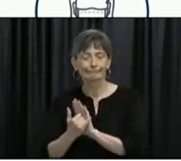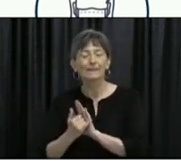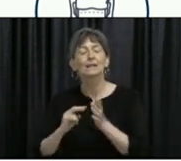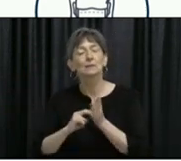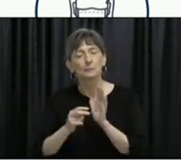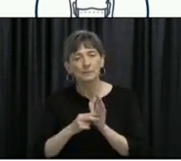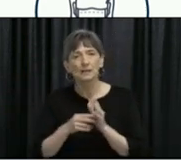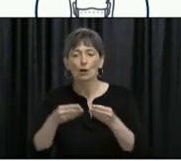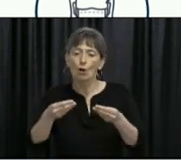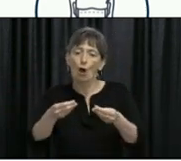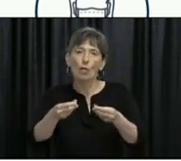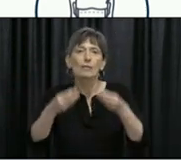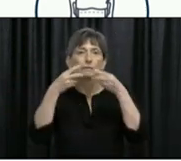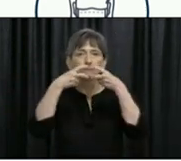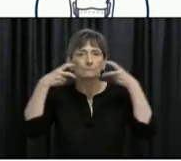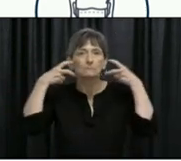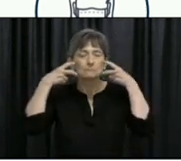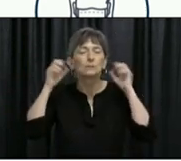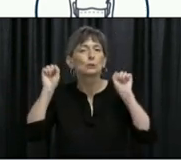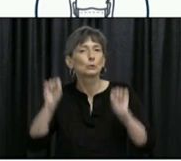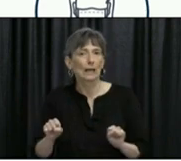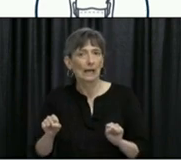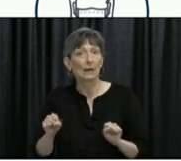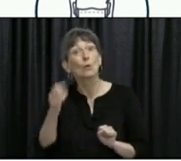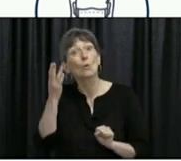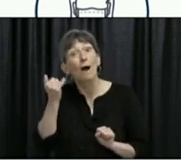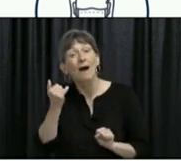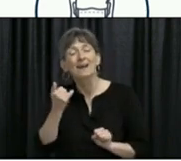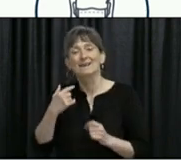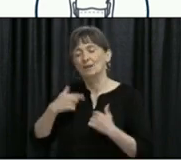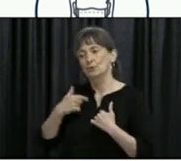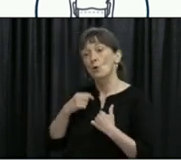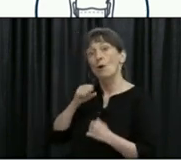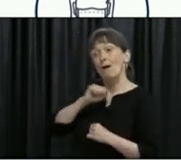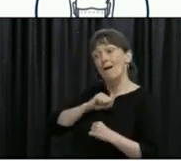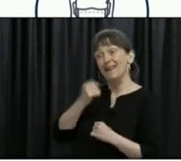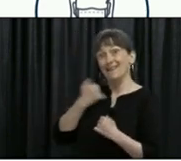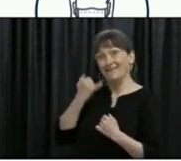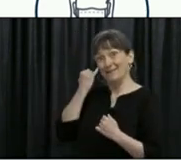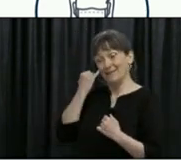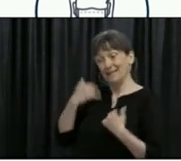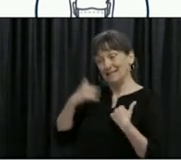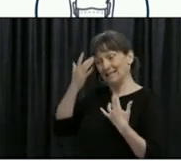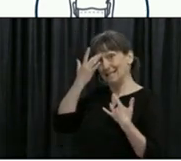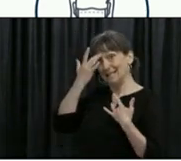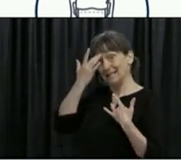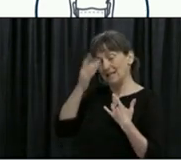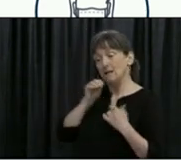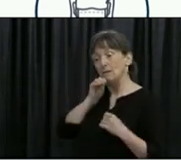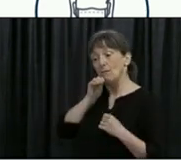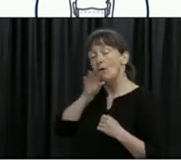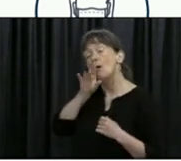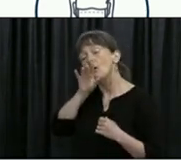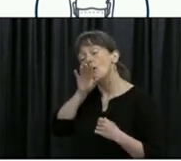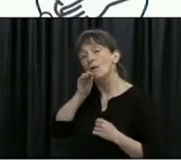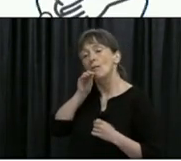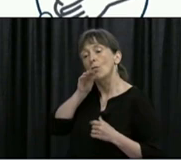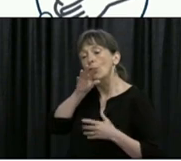mask may help reduce the spread of the virus by catching your droplets in case you are infected but not showing any symptoms.